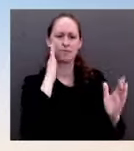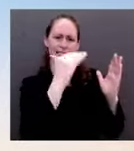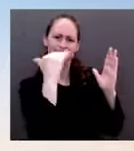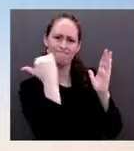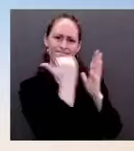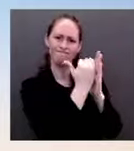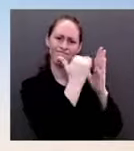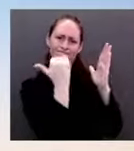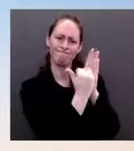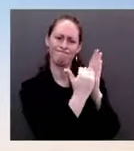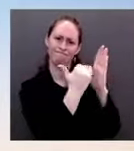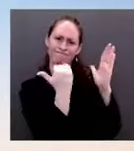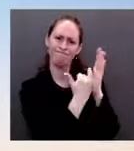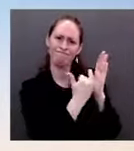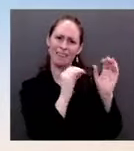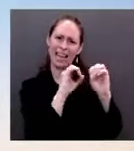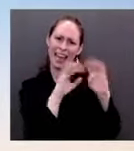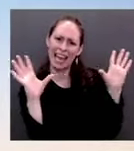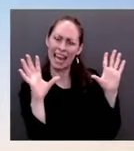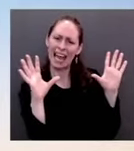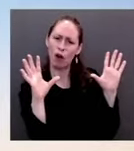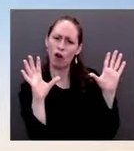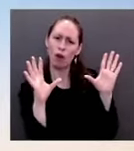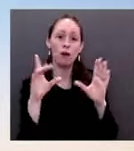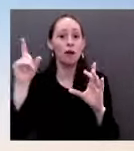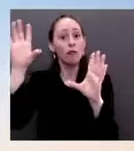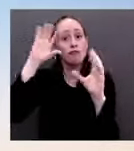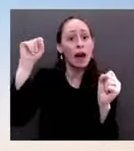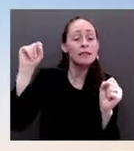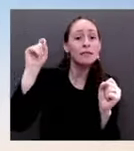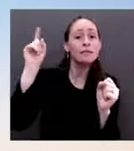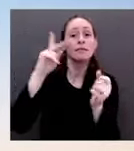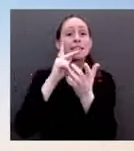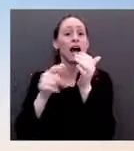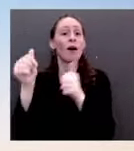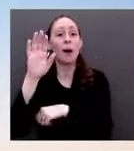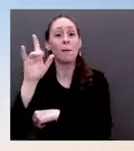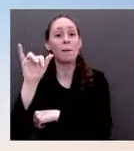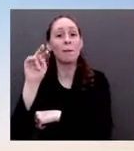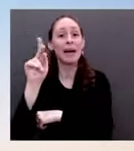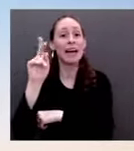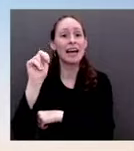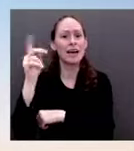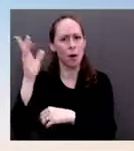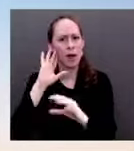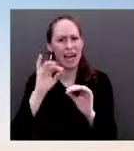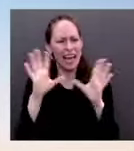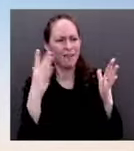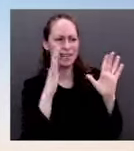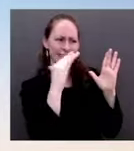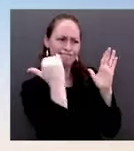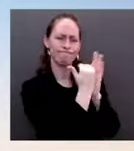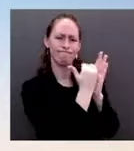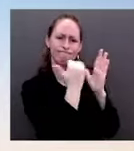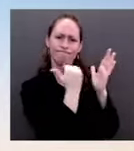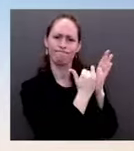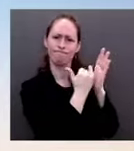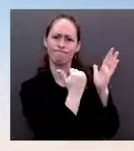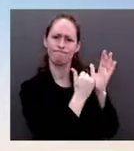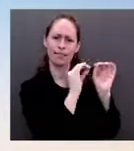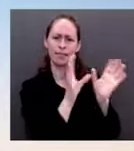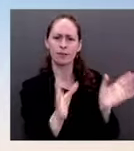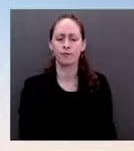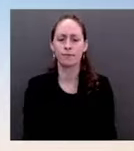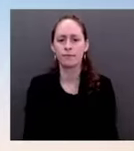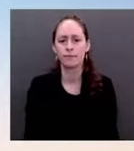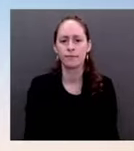publicly. So this is just a part of the diplomatic process and diplomatic negotiations and has been a standard part of the process often with